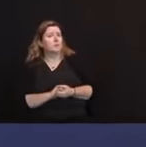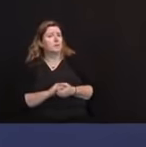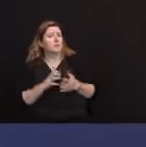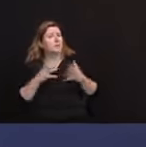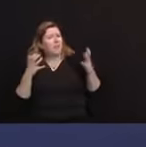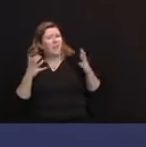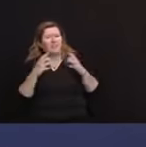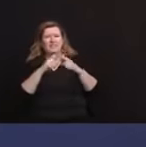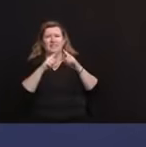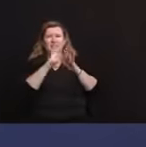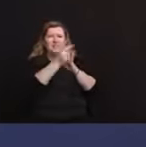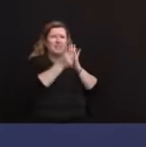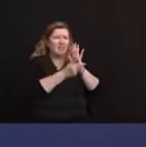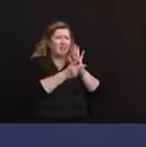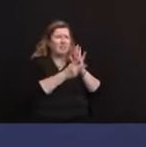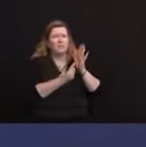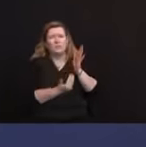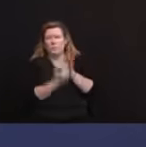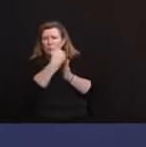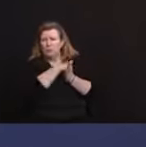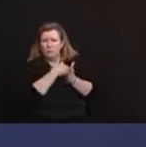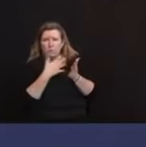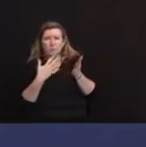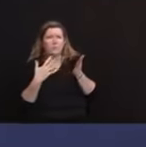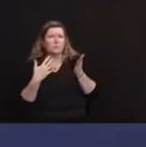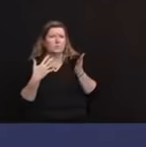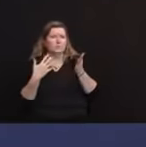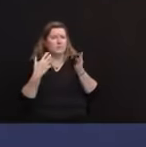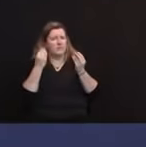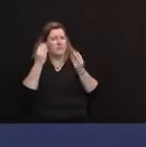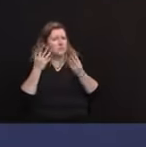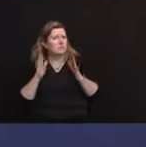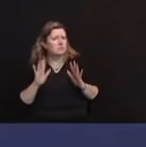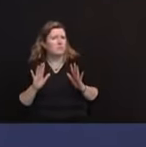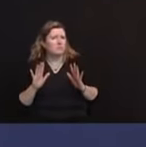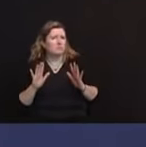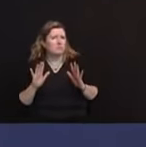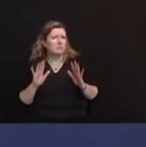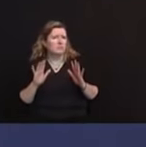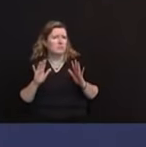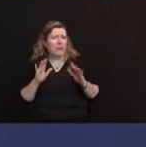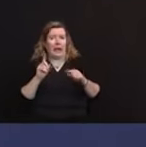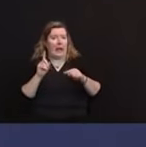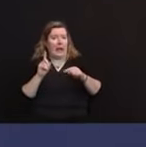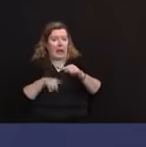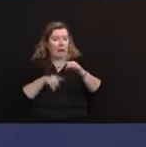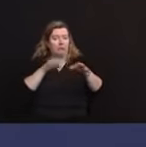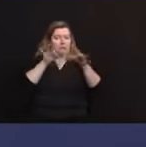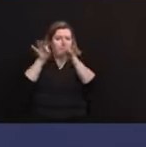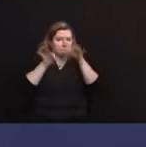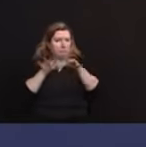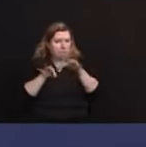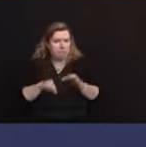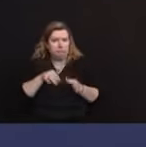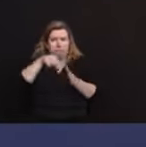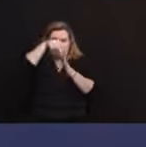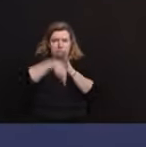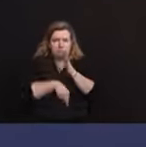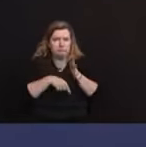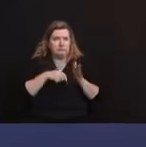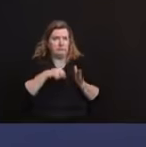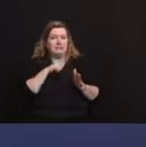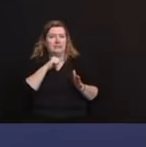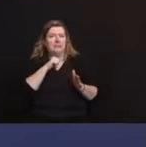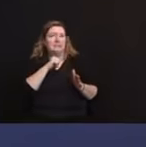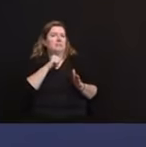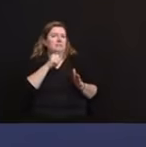going on in and around this so I'll keep this fairly simple. I believe, this was not my office, I believe that this